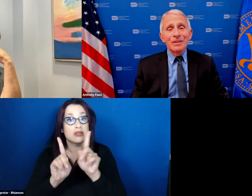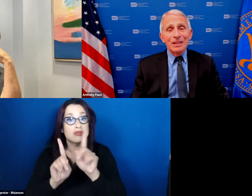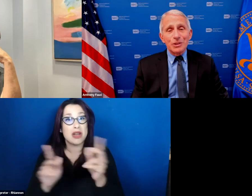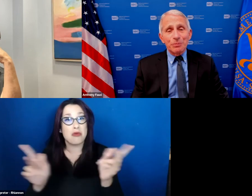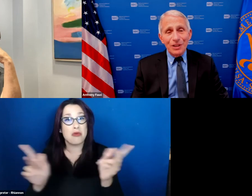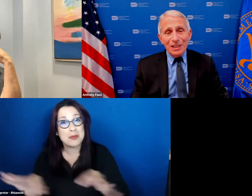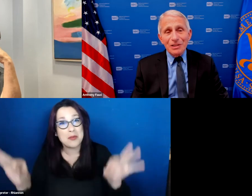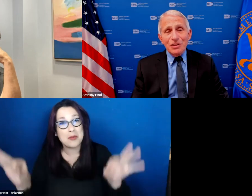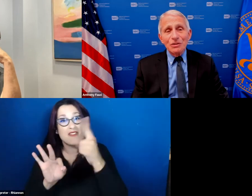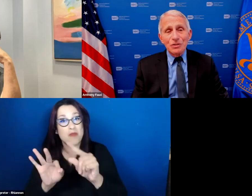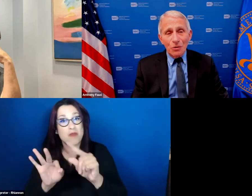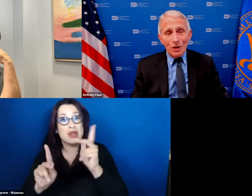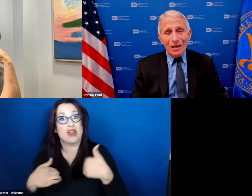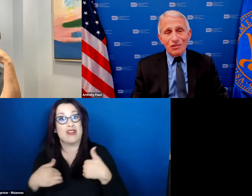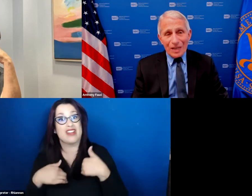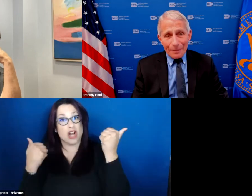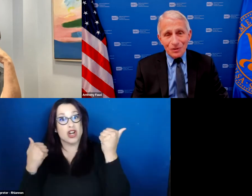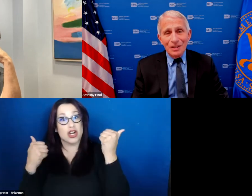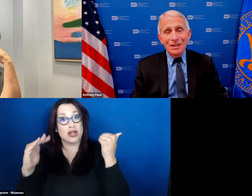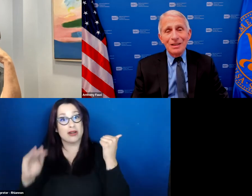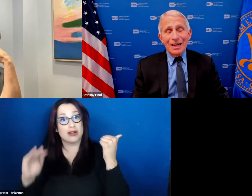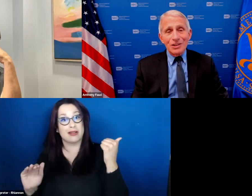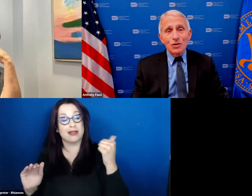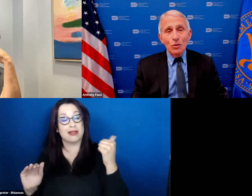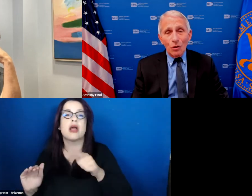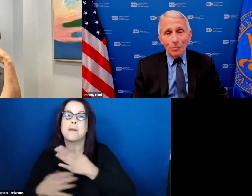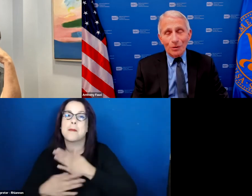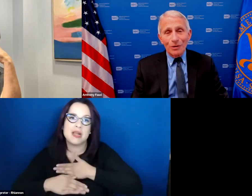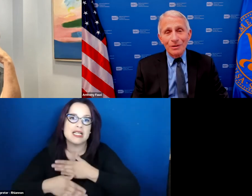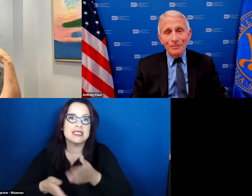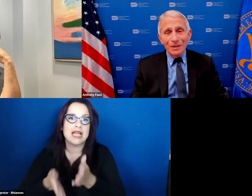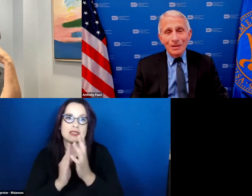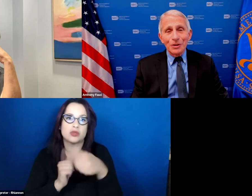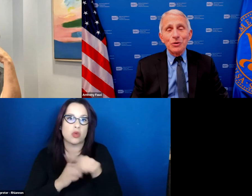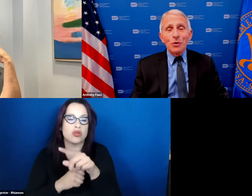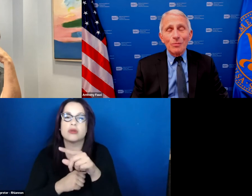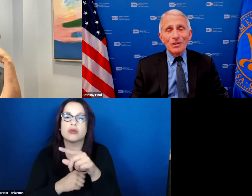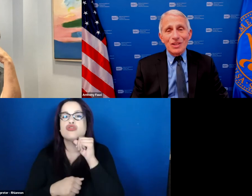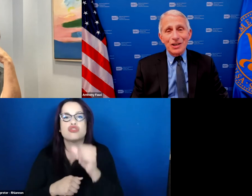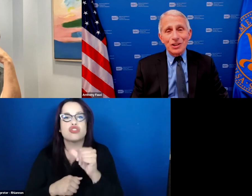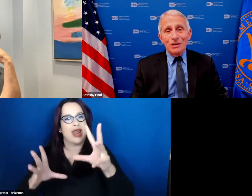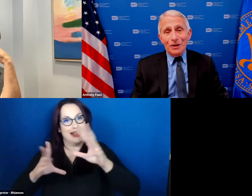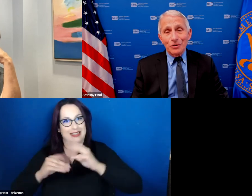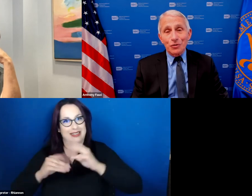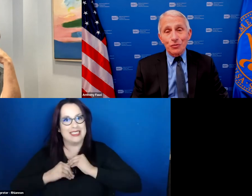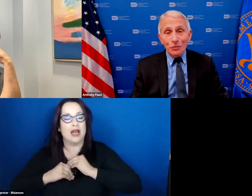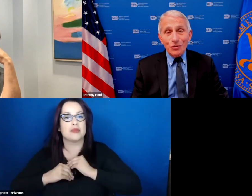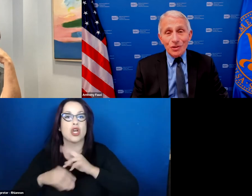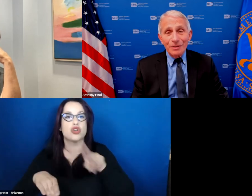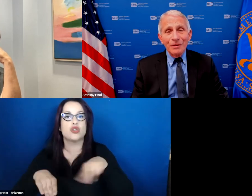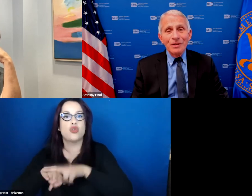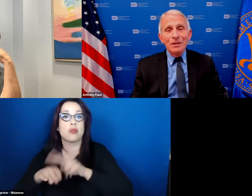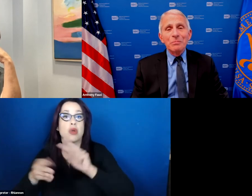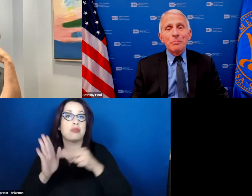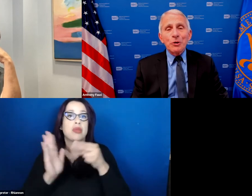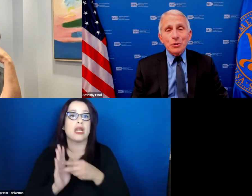is please don't accept as normal the normalization of untruths